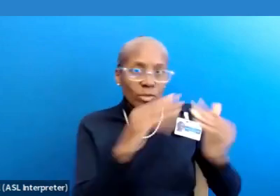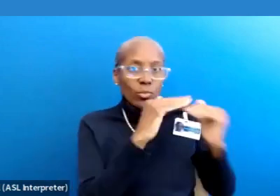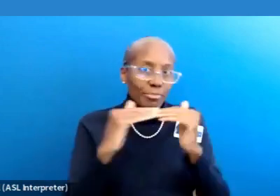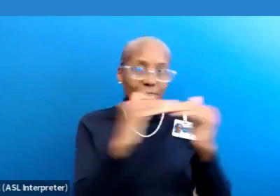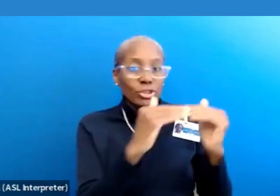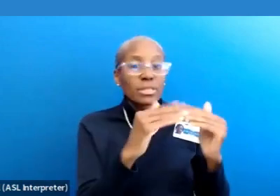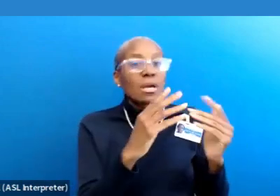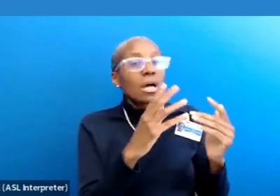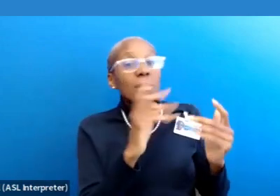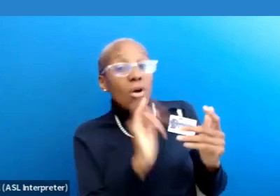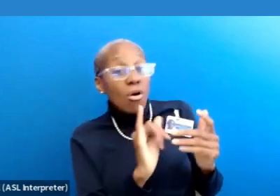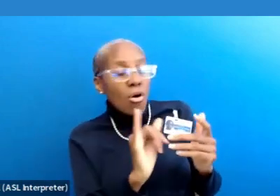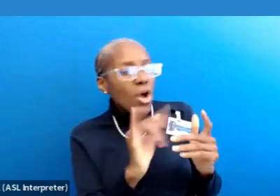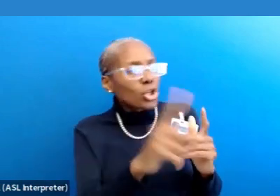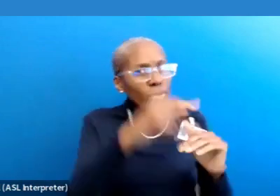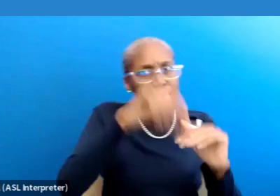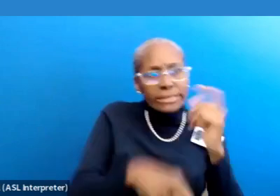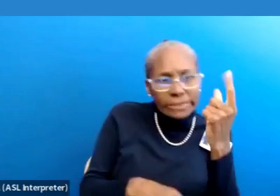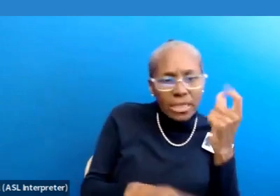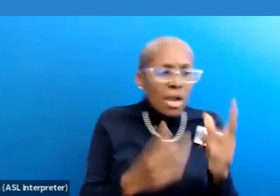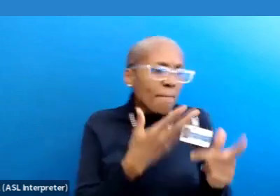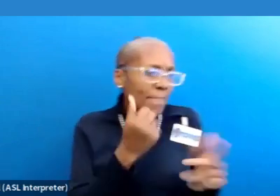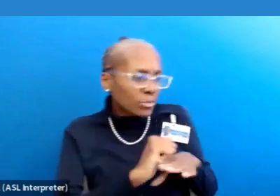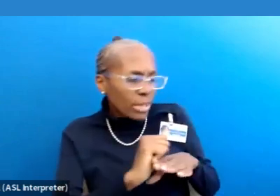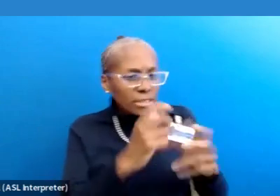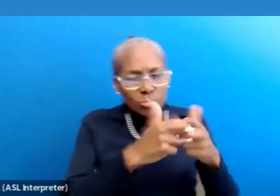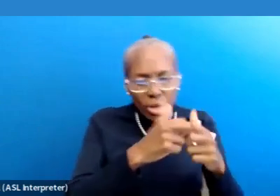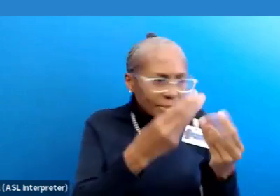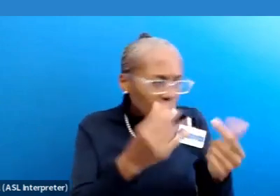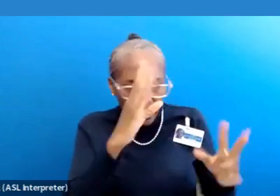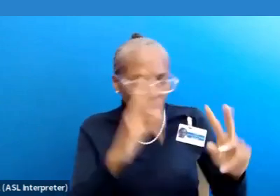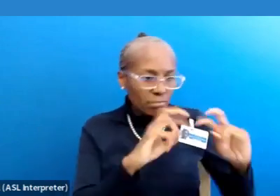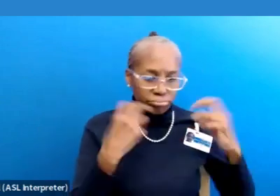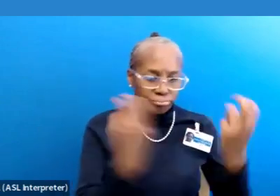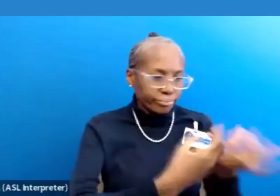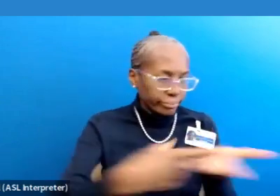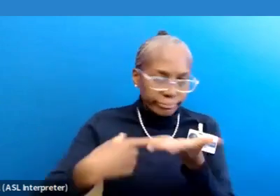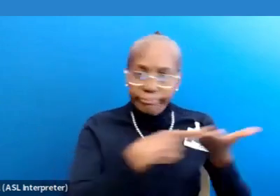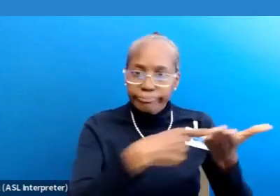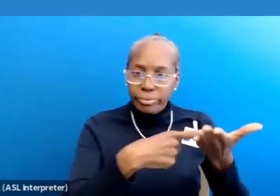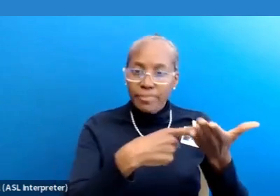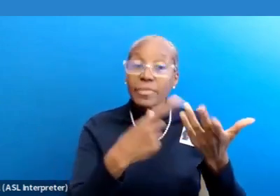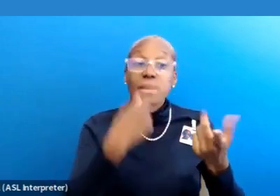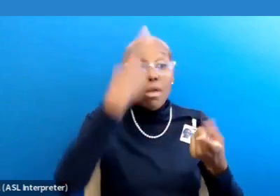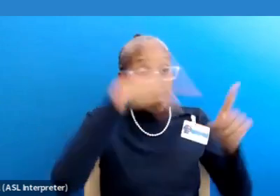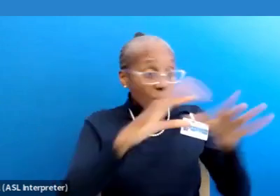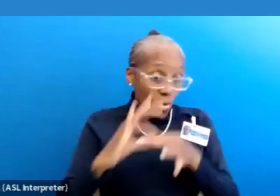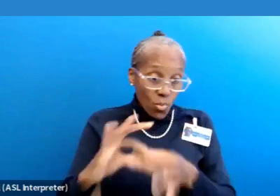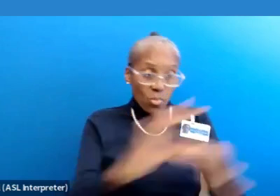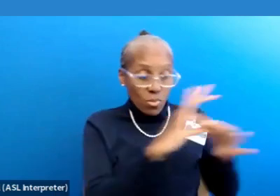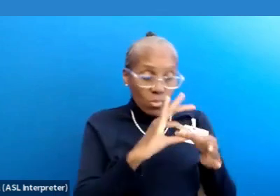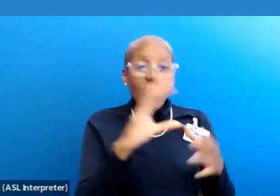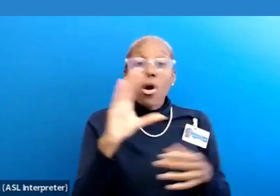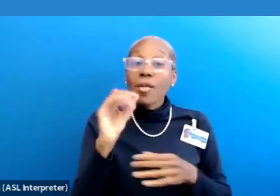encourage the exchange of insights, best practices, and problem-solving techniques. Collaboration between different health professions